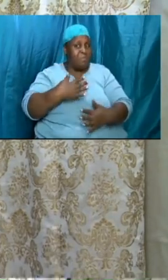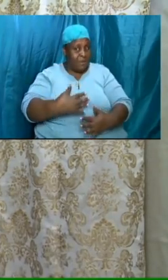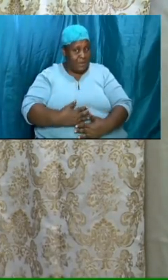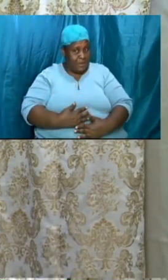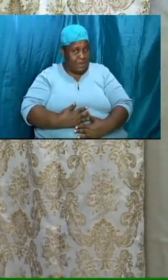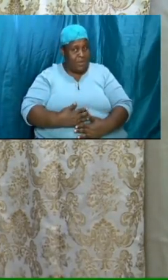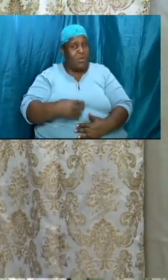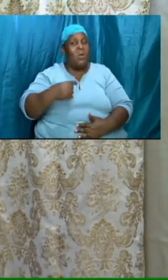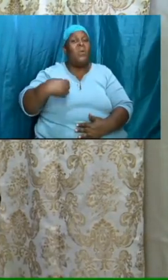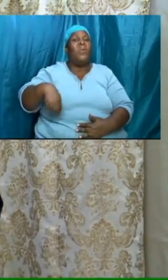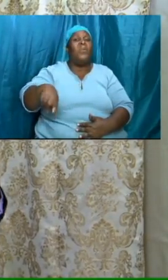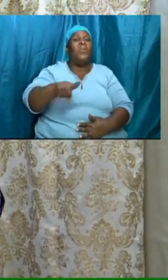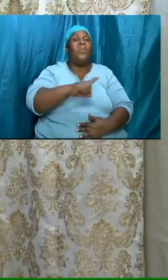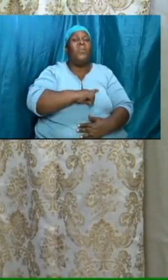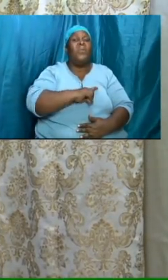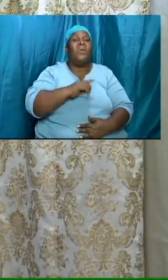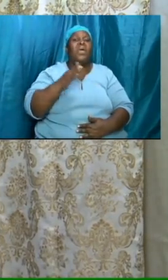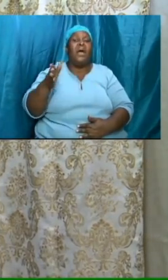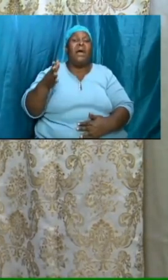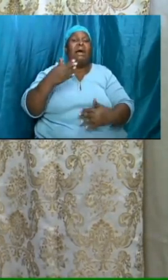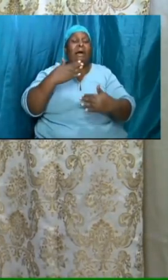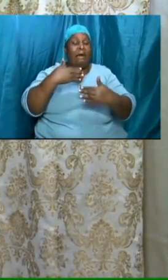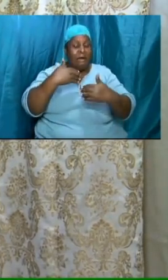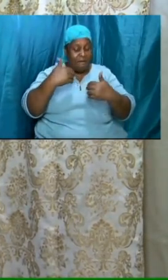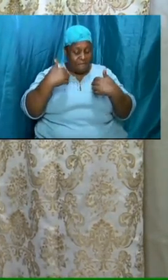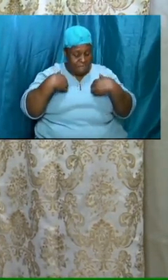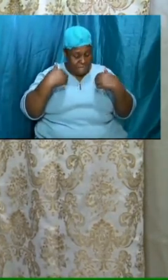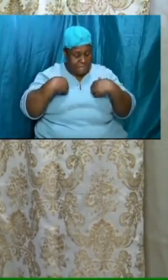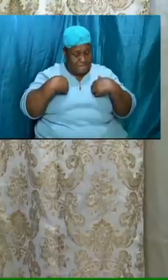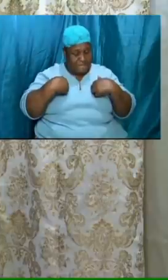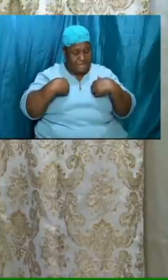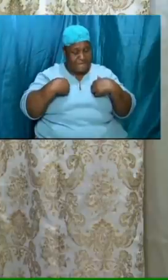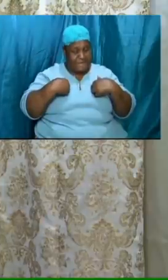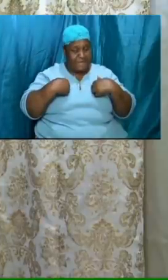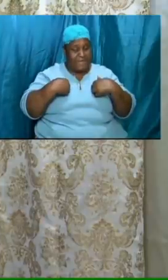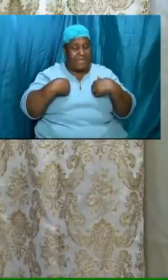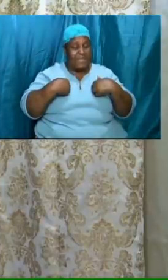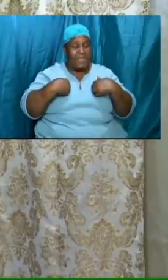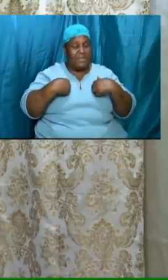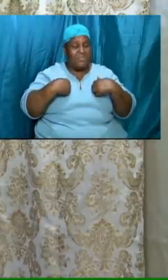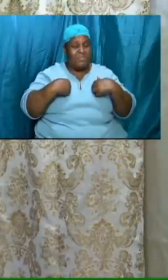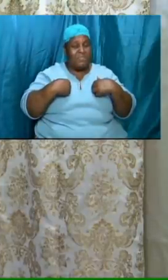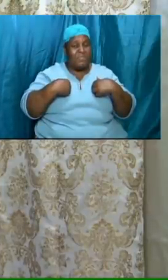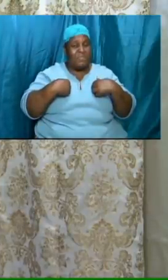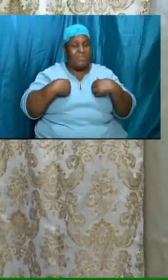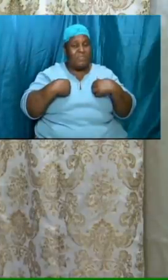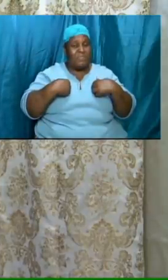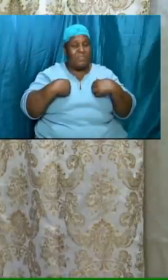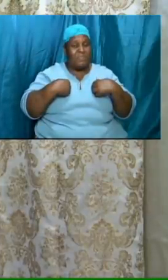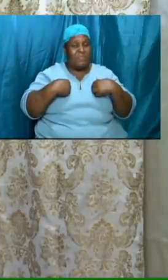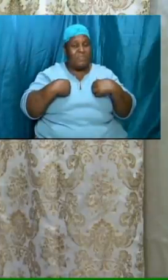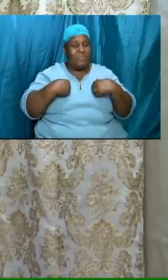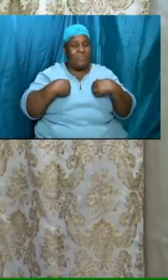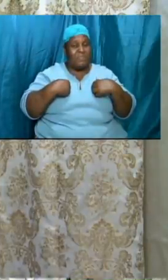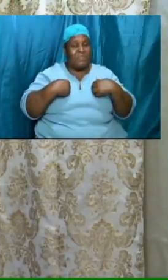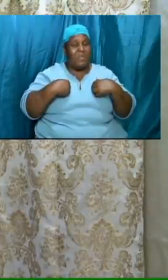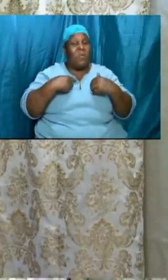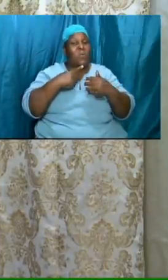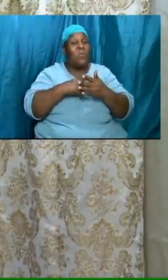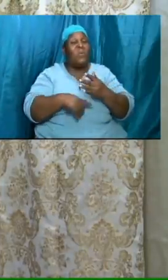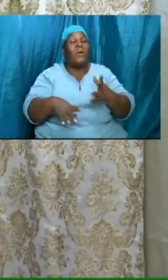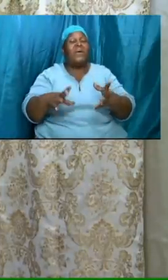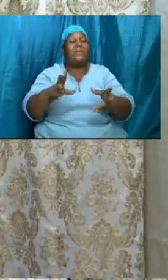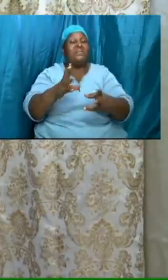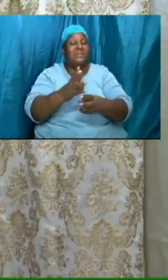we will have the capacity we will have the what it takes